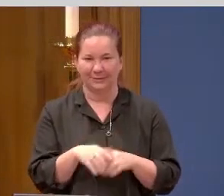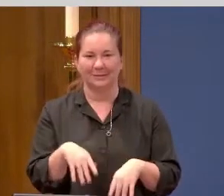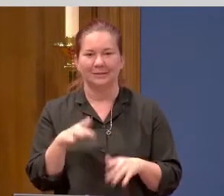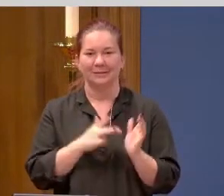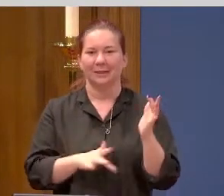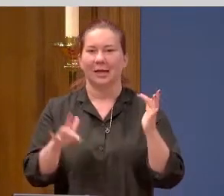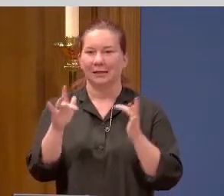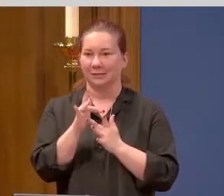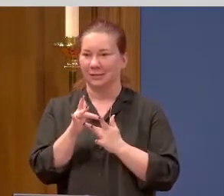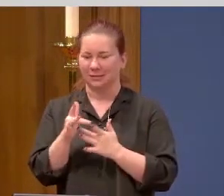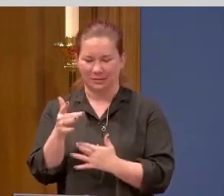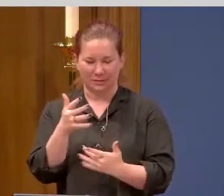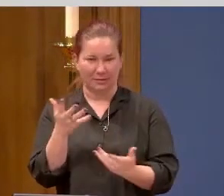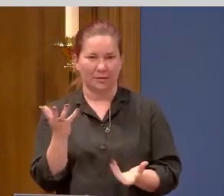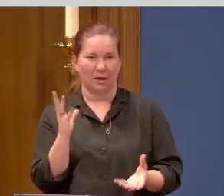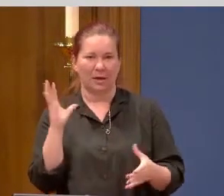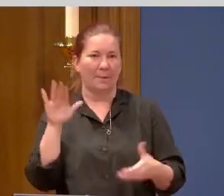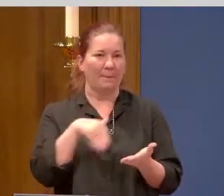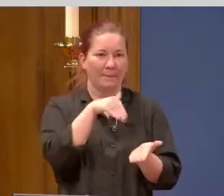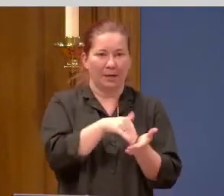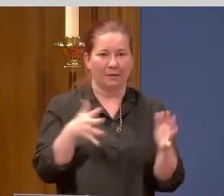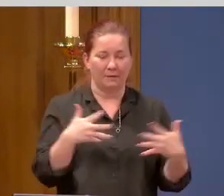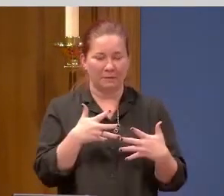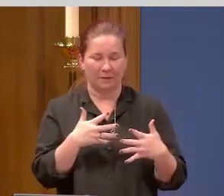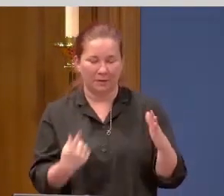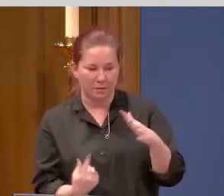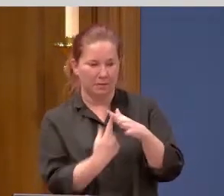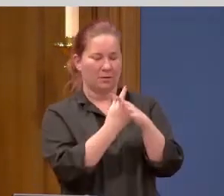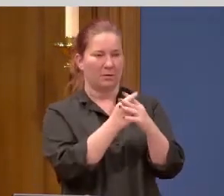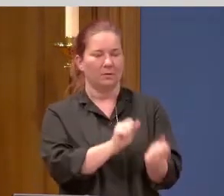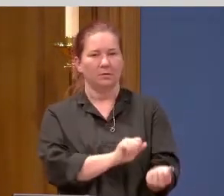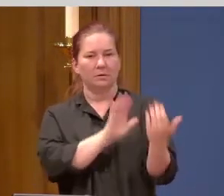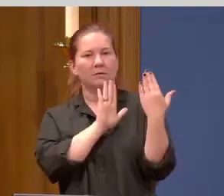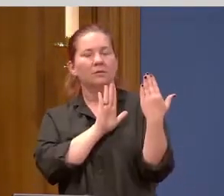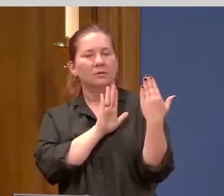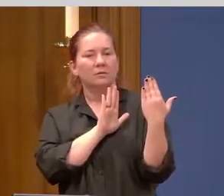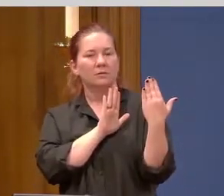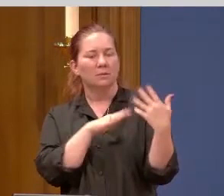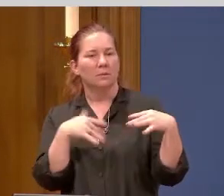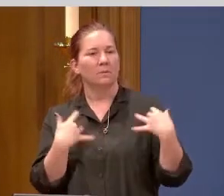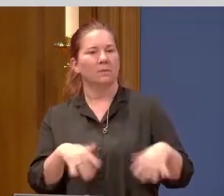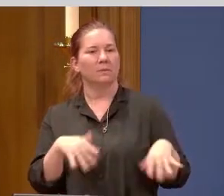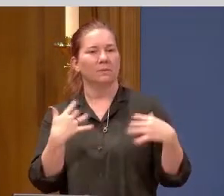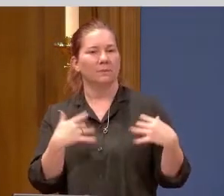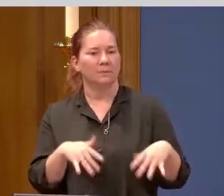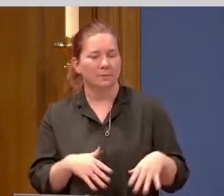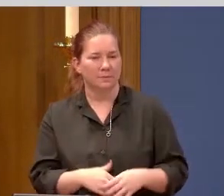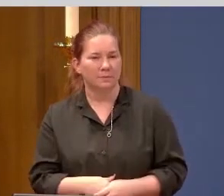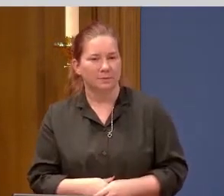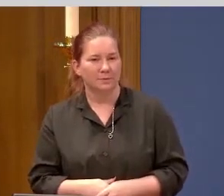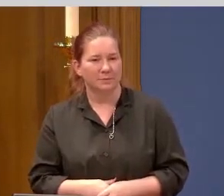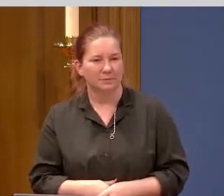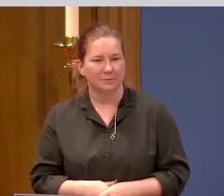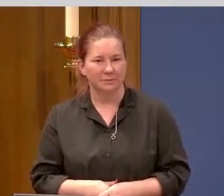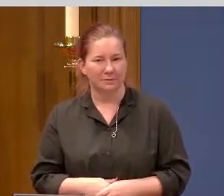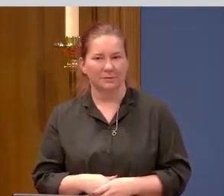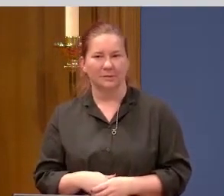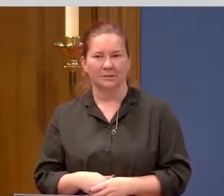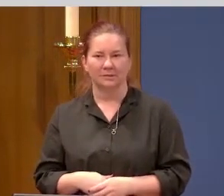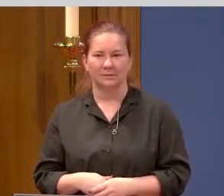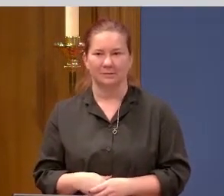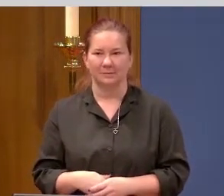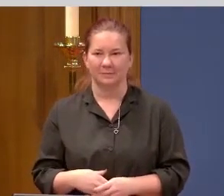fear, stand before you. Wow. Couldn't we